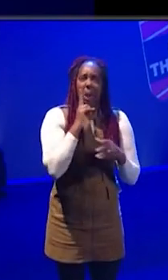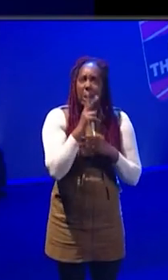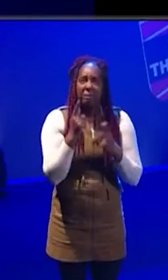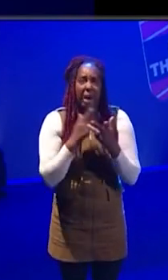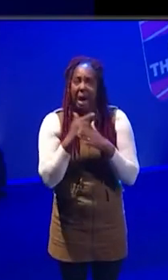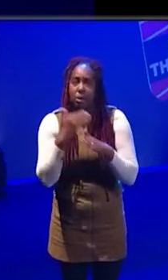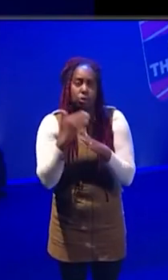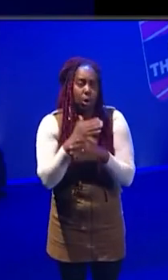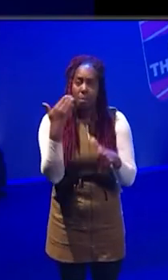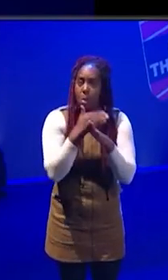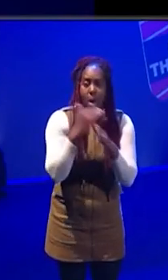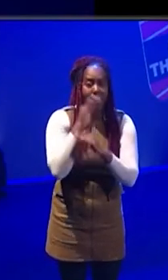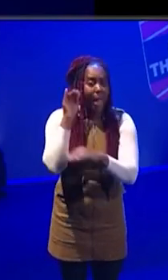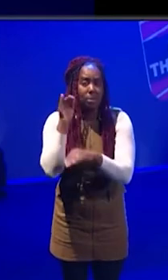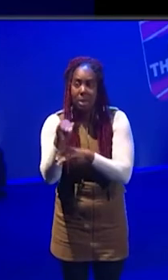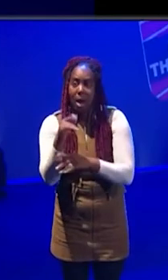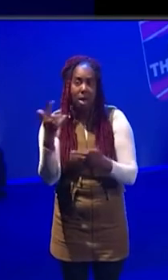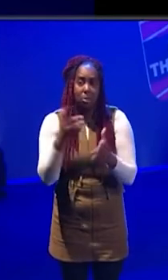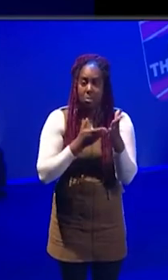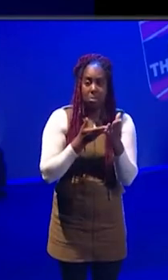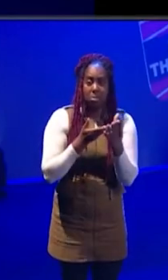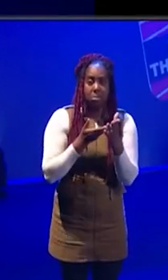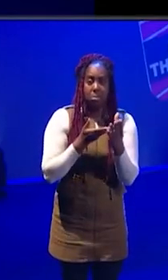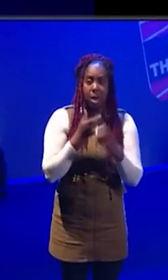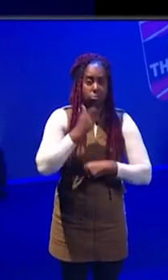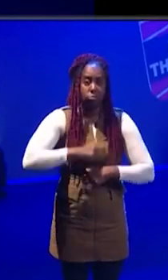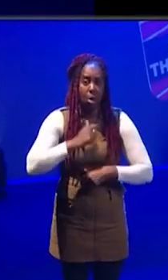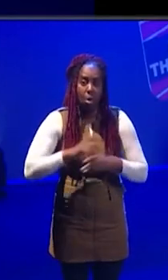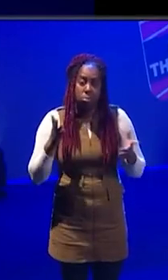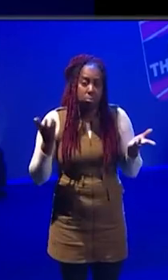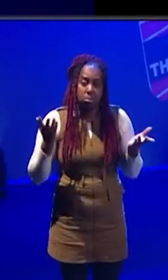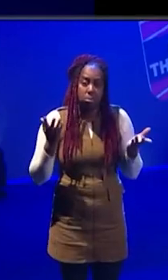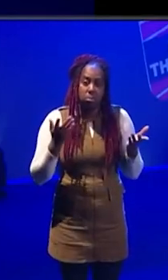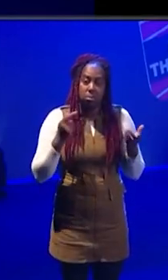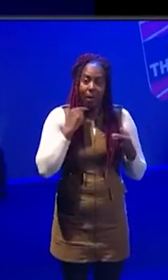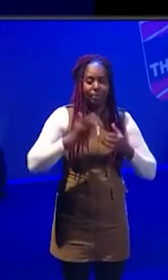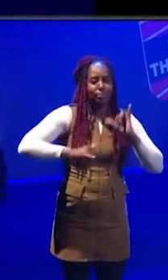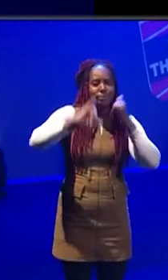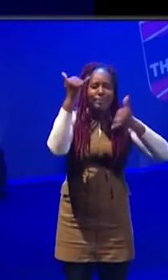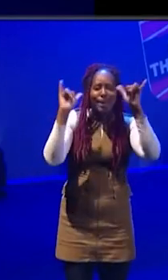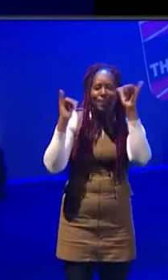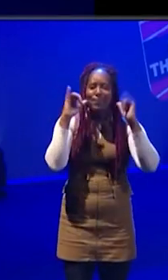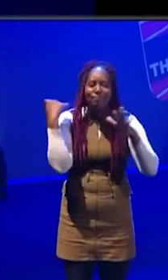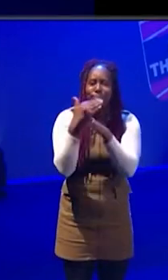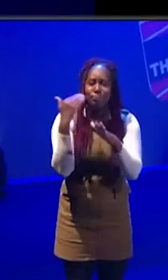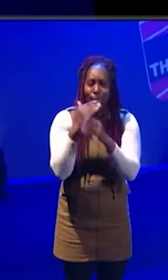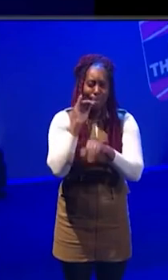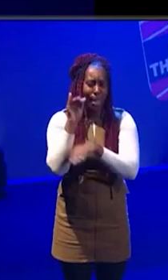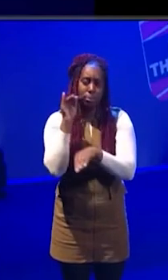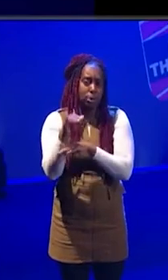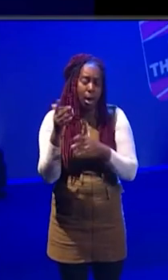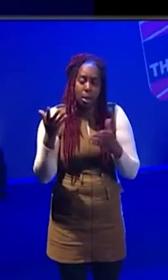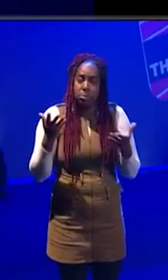shame in working outside of the industry. But I also think, you know, I really celebrate the jobs that I've done outside of the